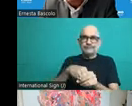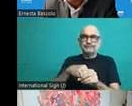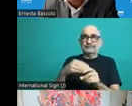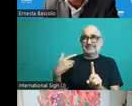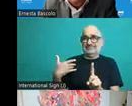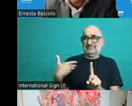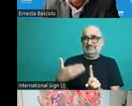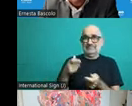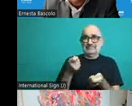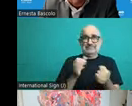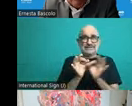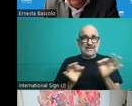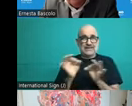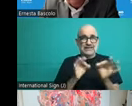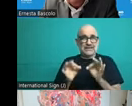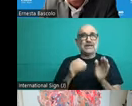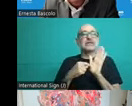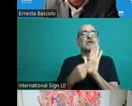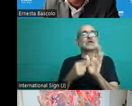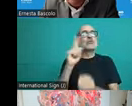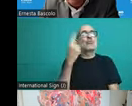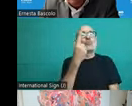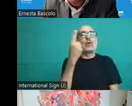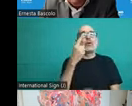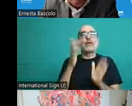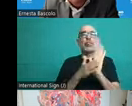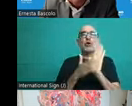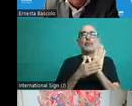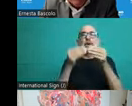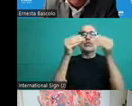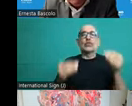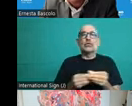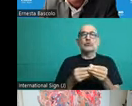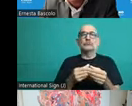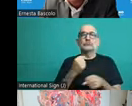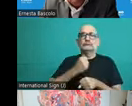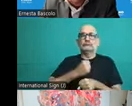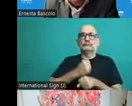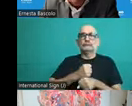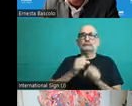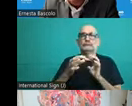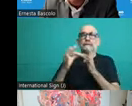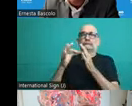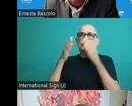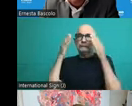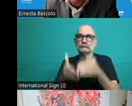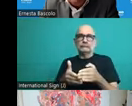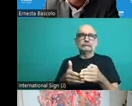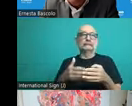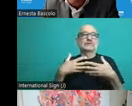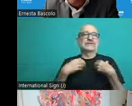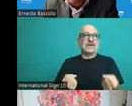or the essential elements in public health care. In both cases, the cross-cutting